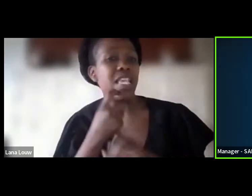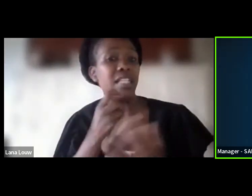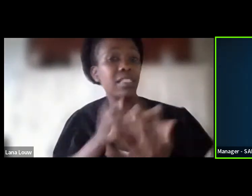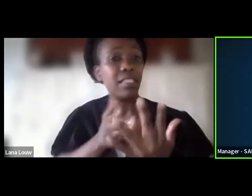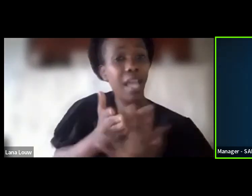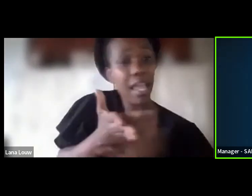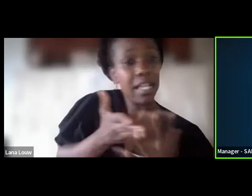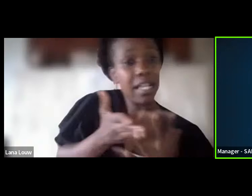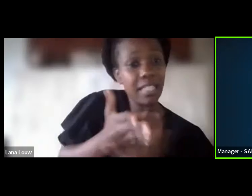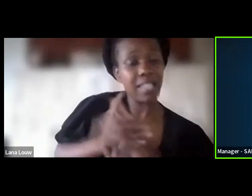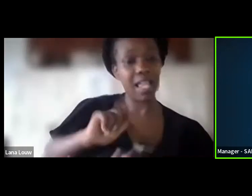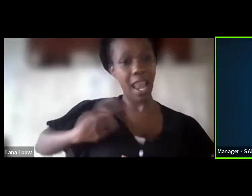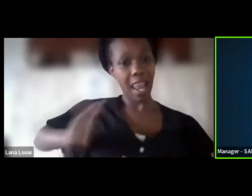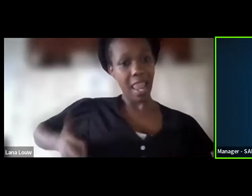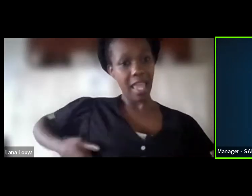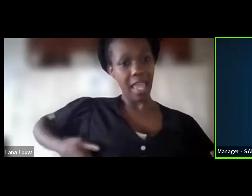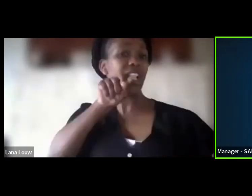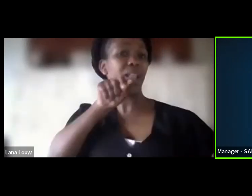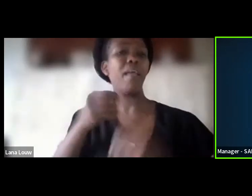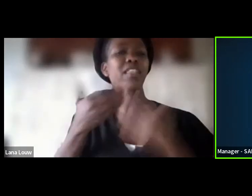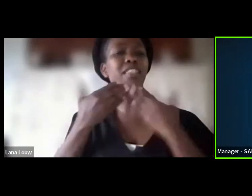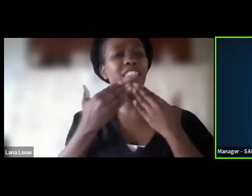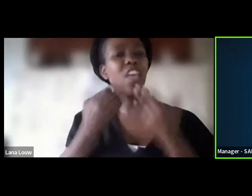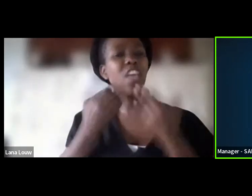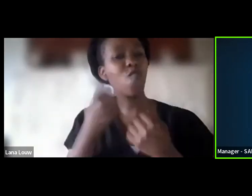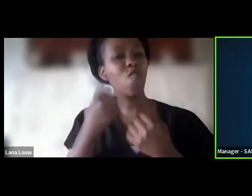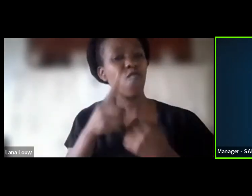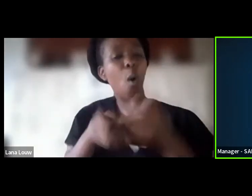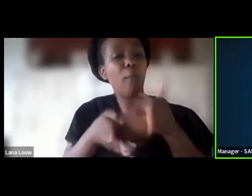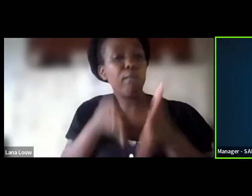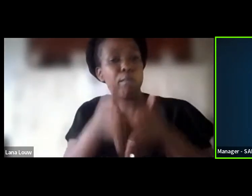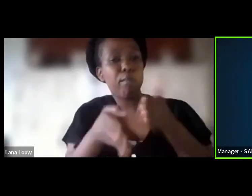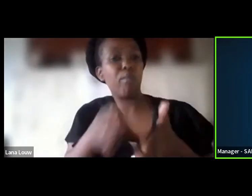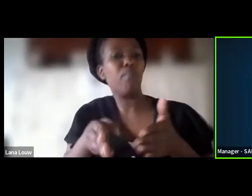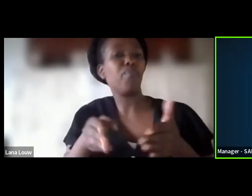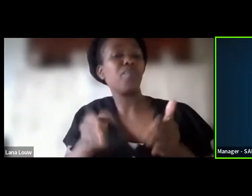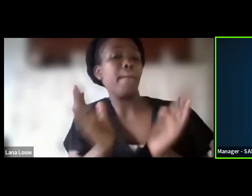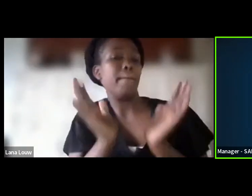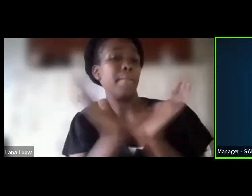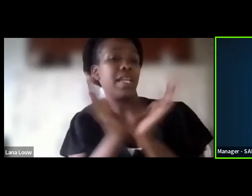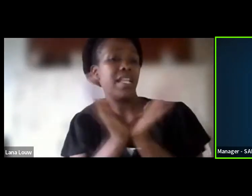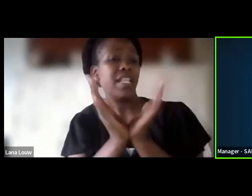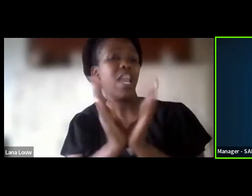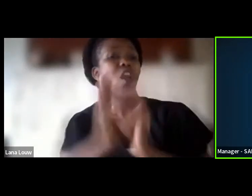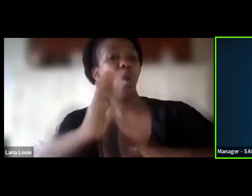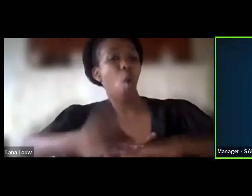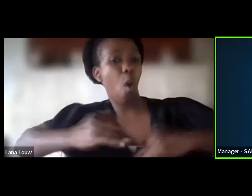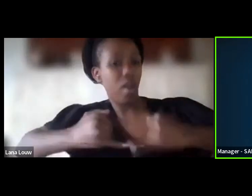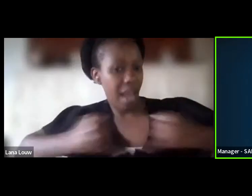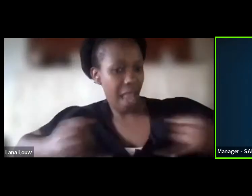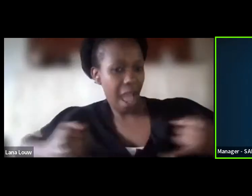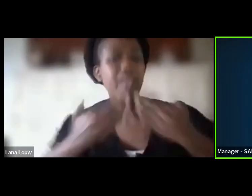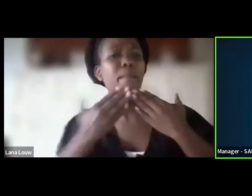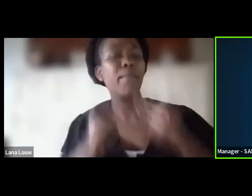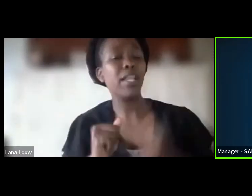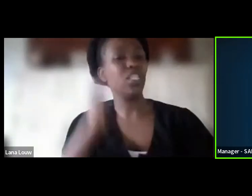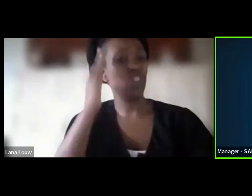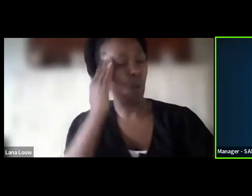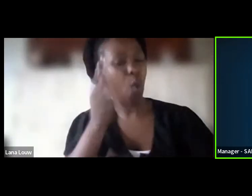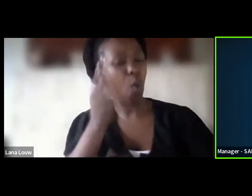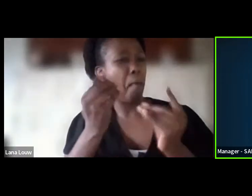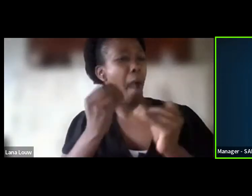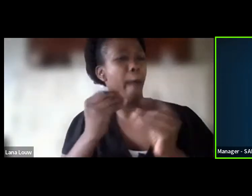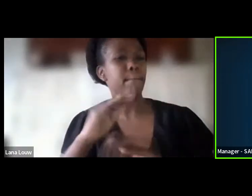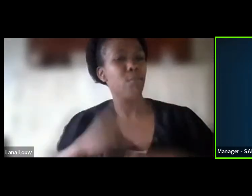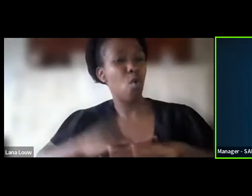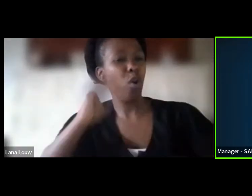you'll find the recordings of this webinar on our SAS TV on YouTube. Please continue to follow SAS on